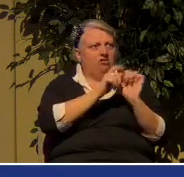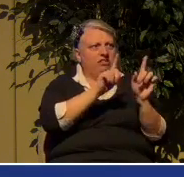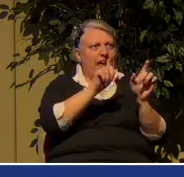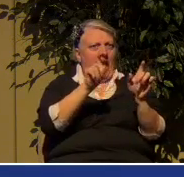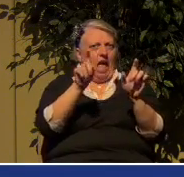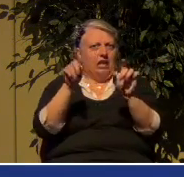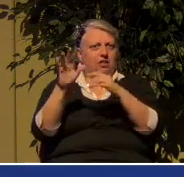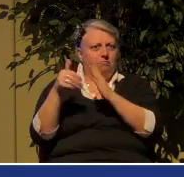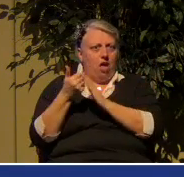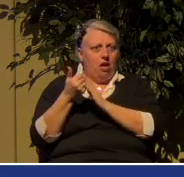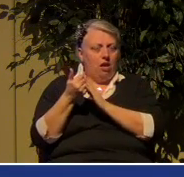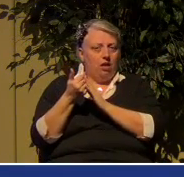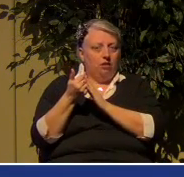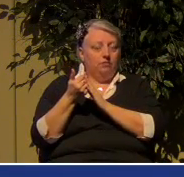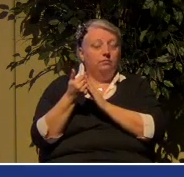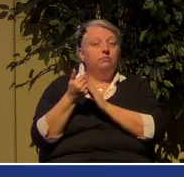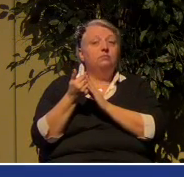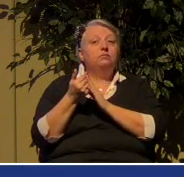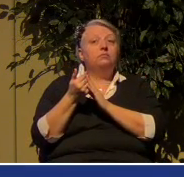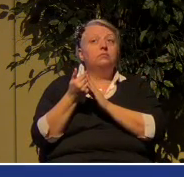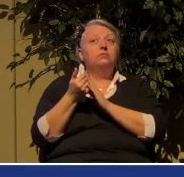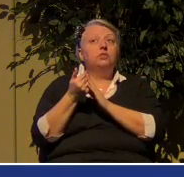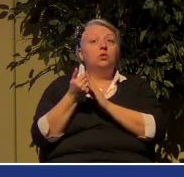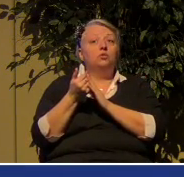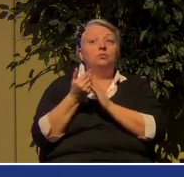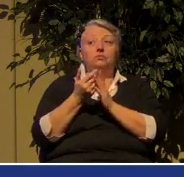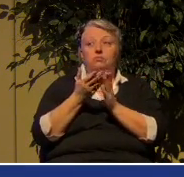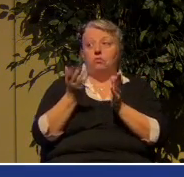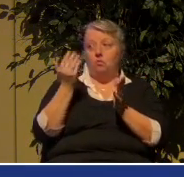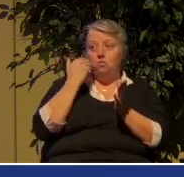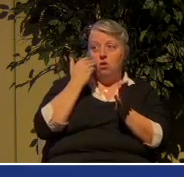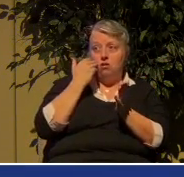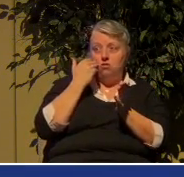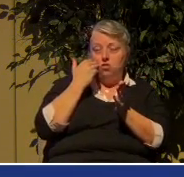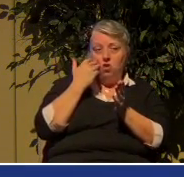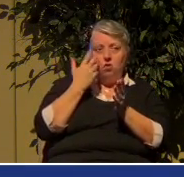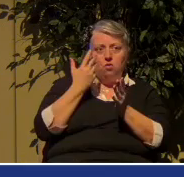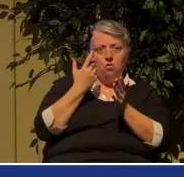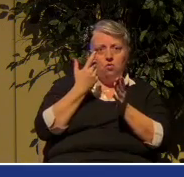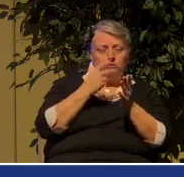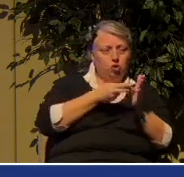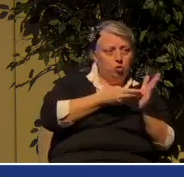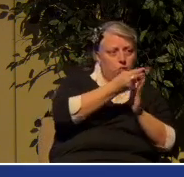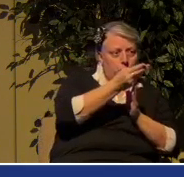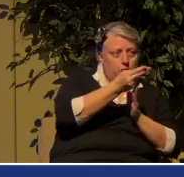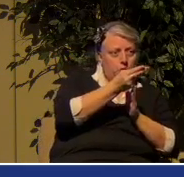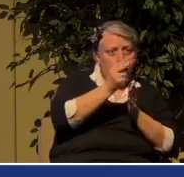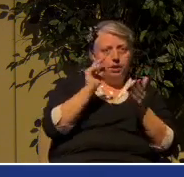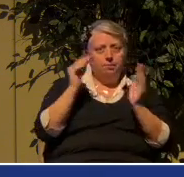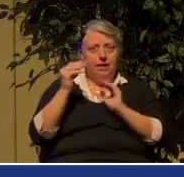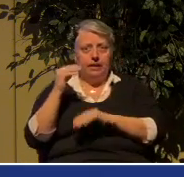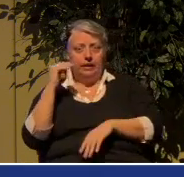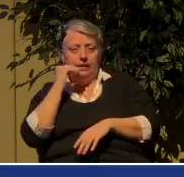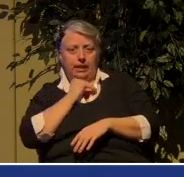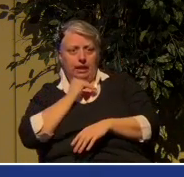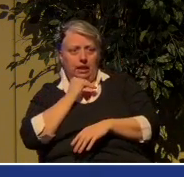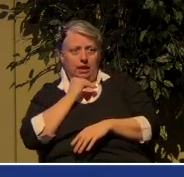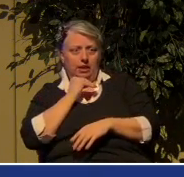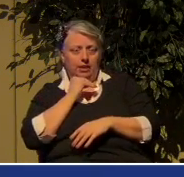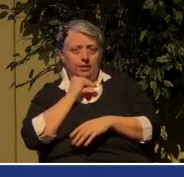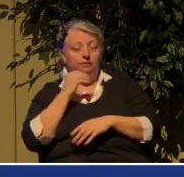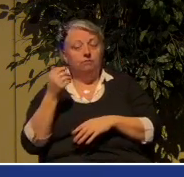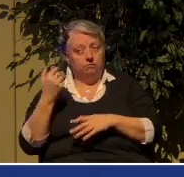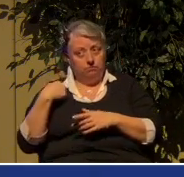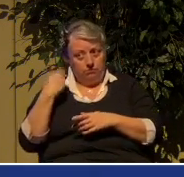If you want to know what is truth versus what is not truth, I've said this